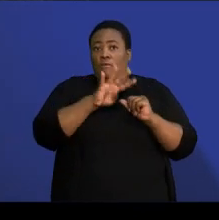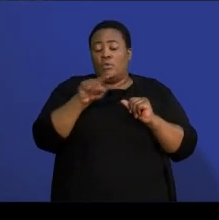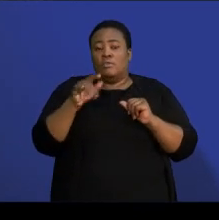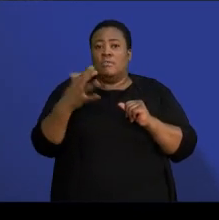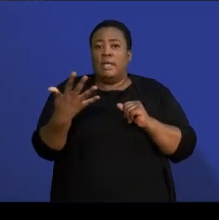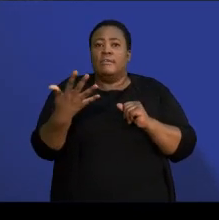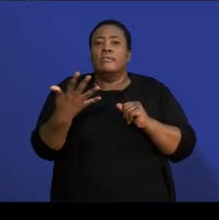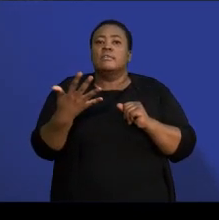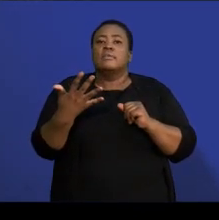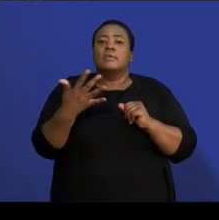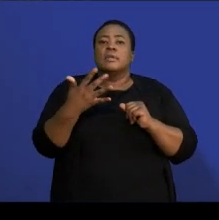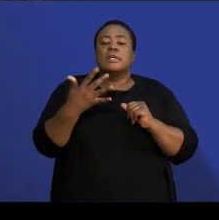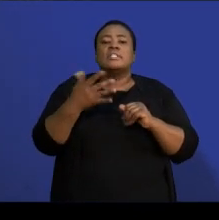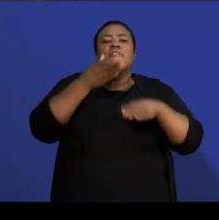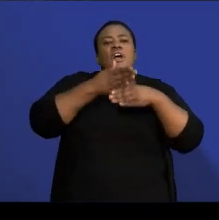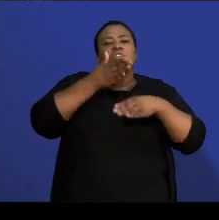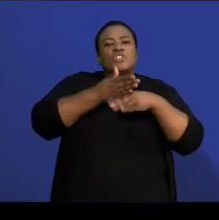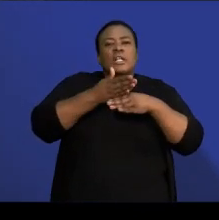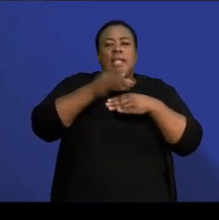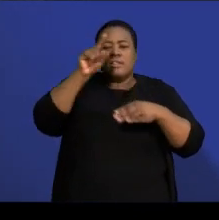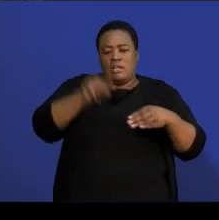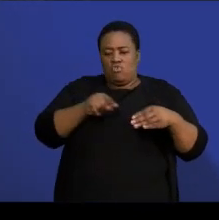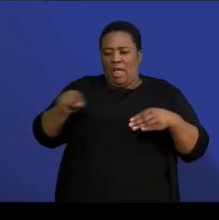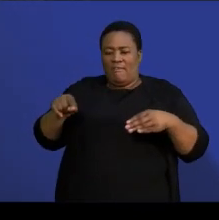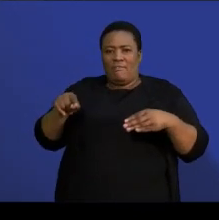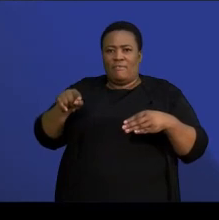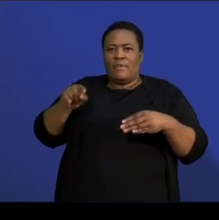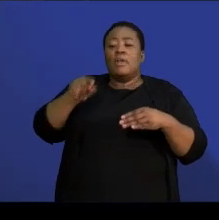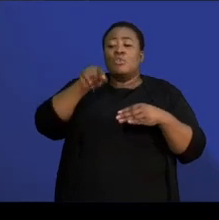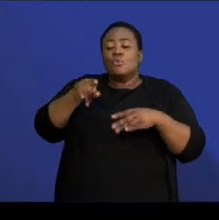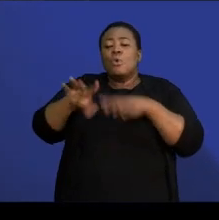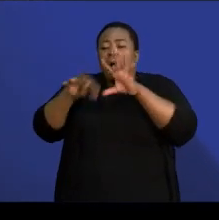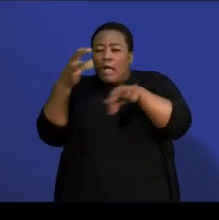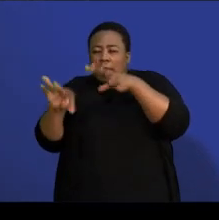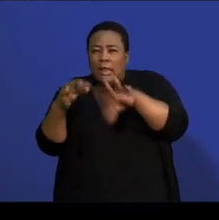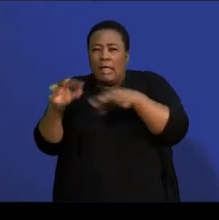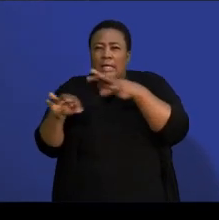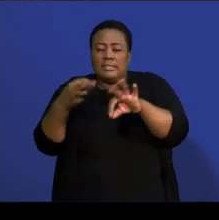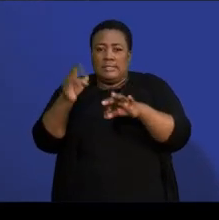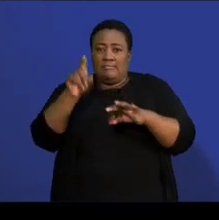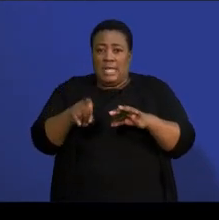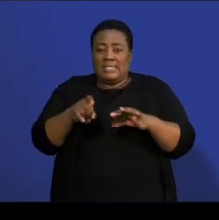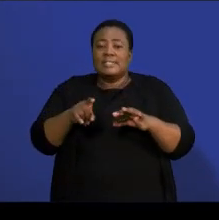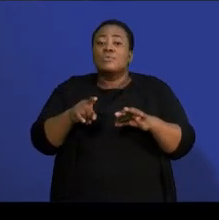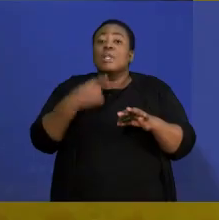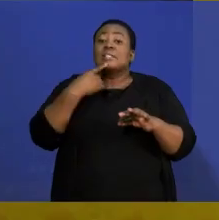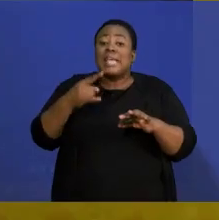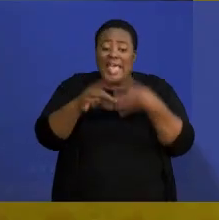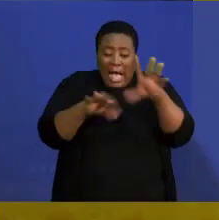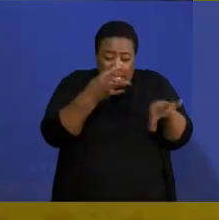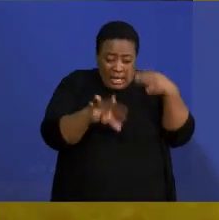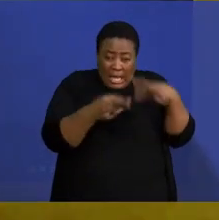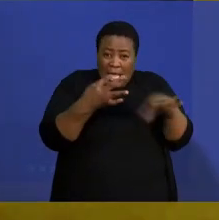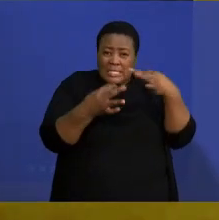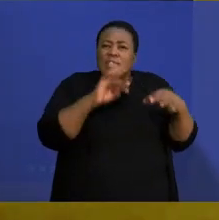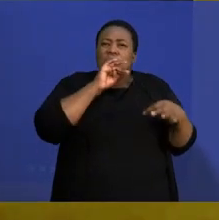You need to be analyzing the graphs of different functions. So here, when I'm talking about analyzing, you need to be talking